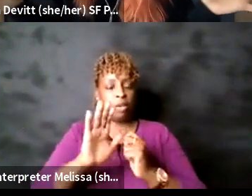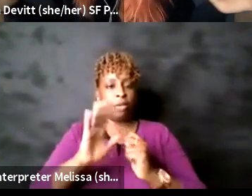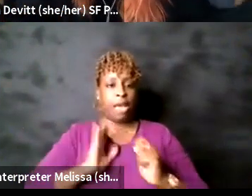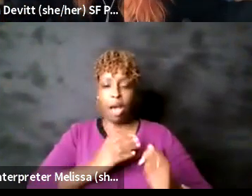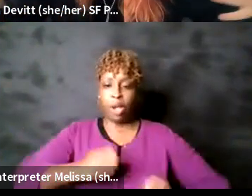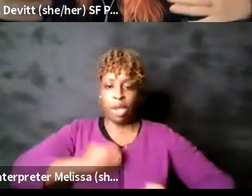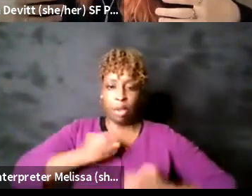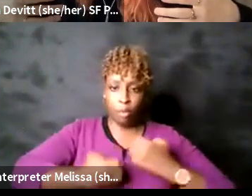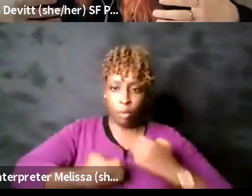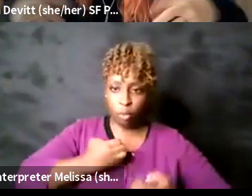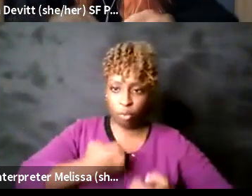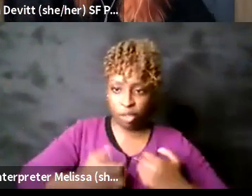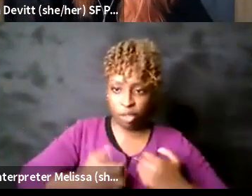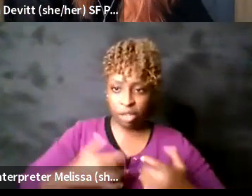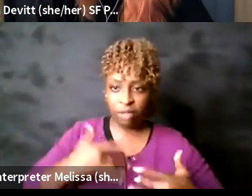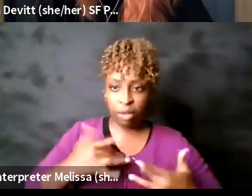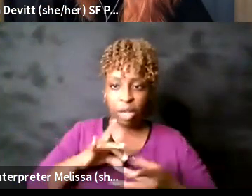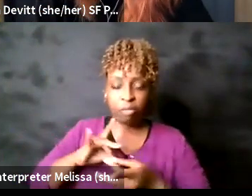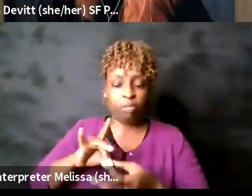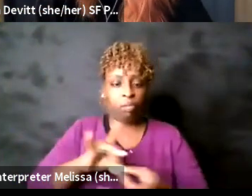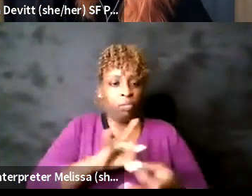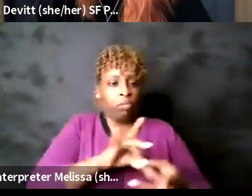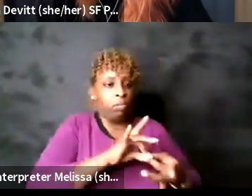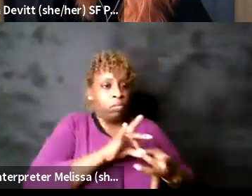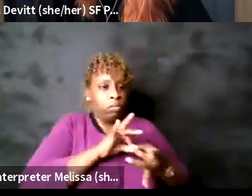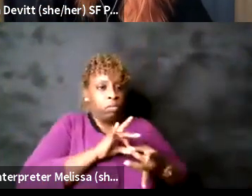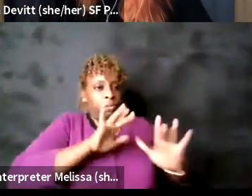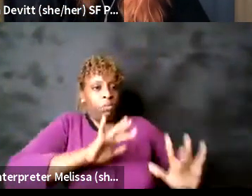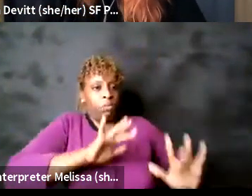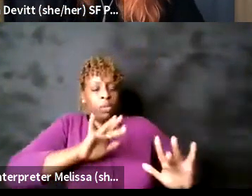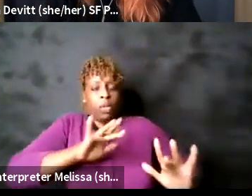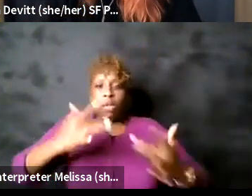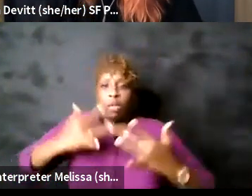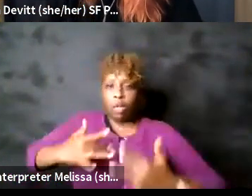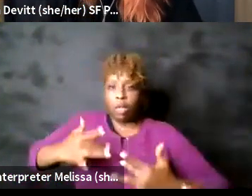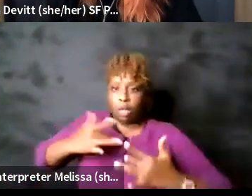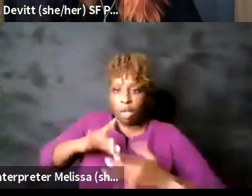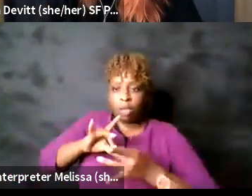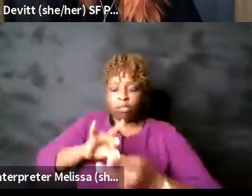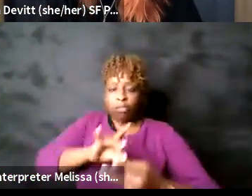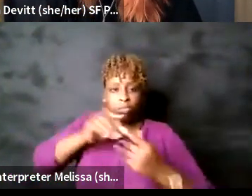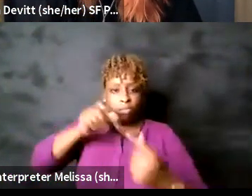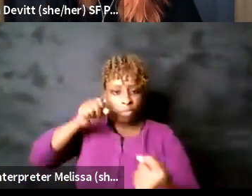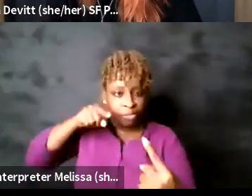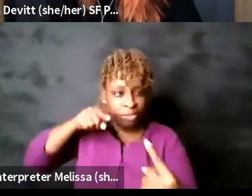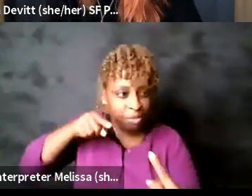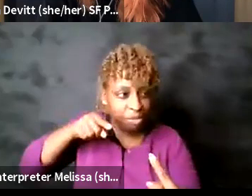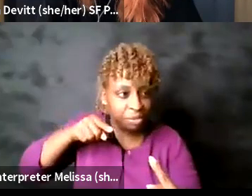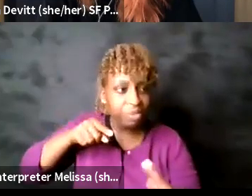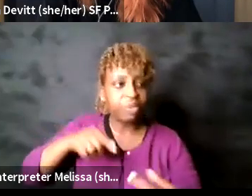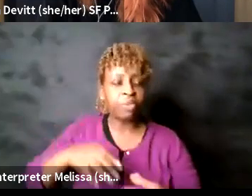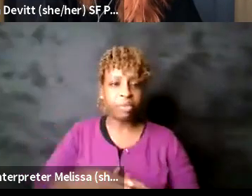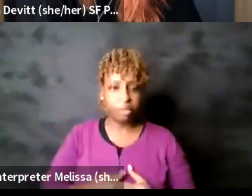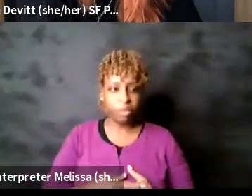relate with each other uh more sympathetically more empathetically um so I do